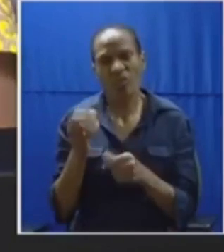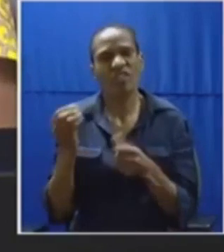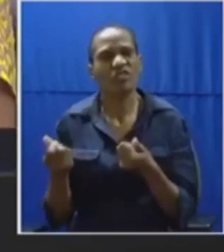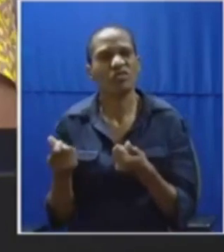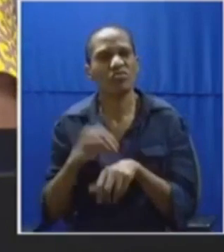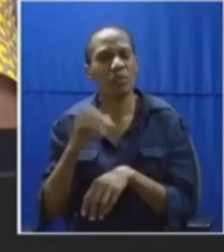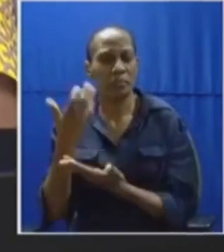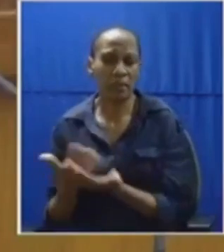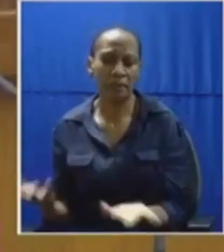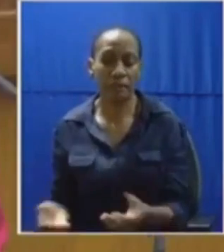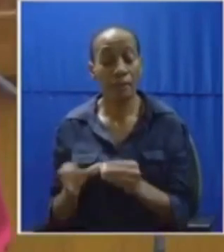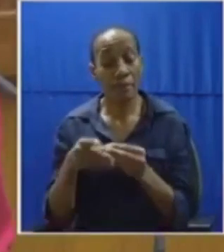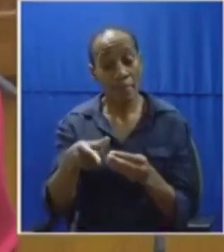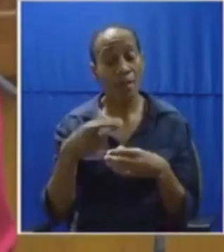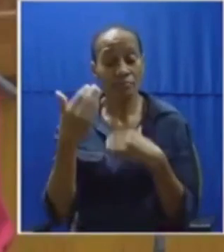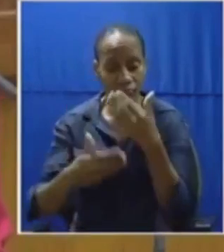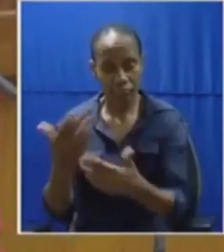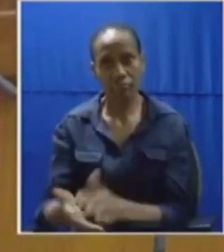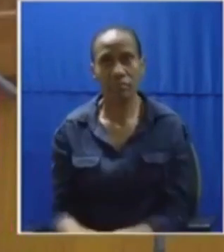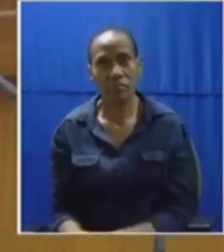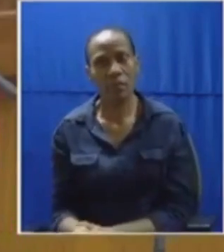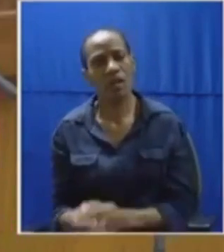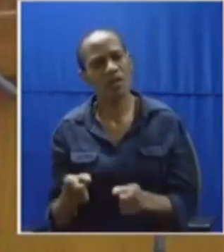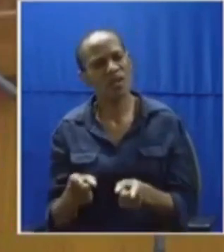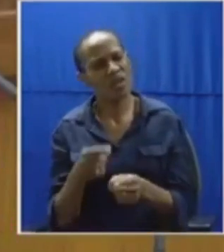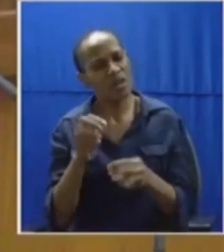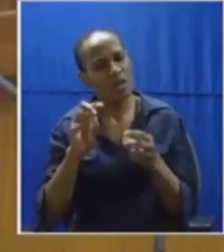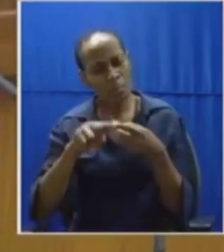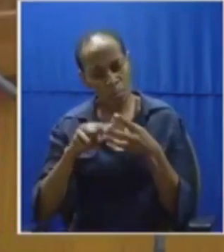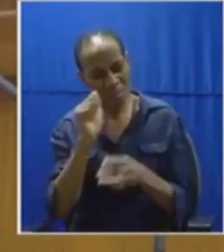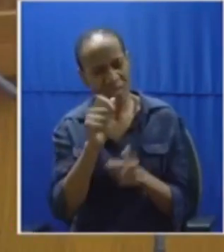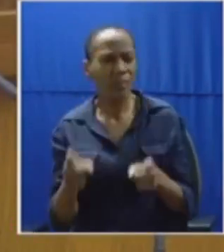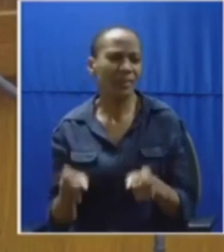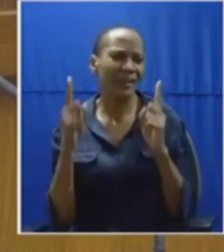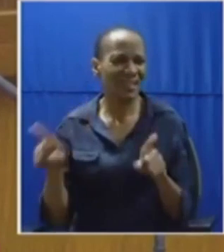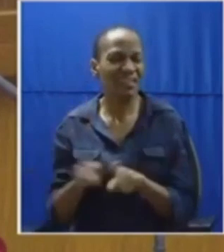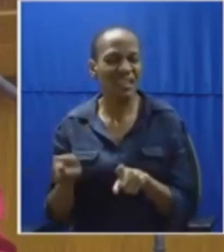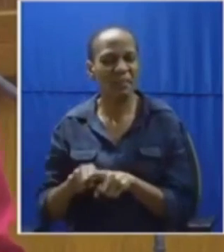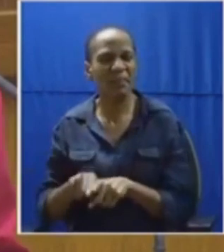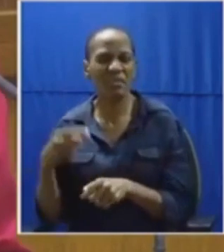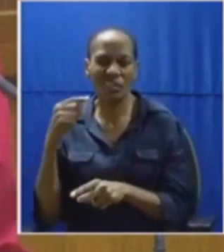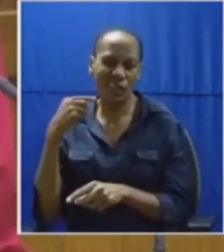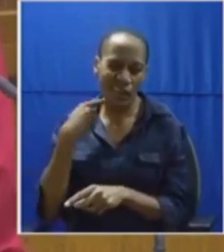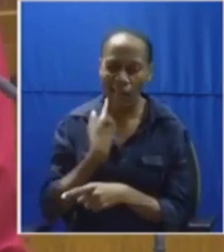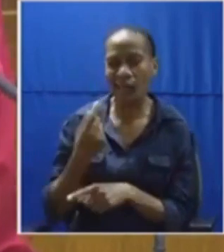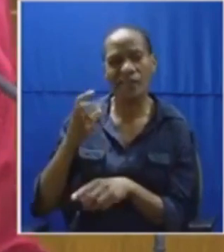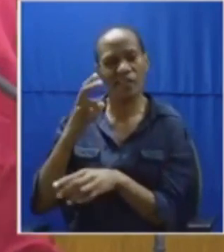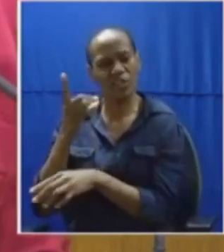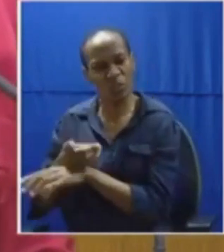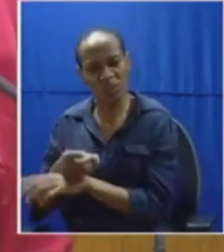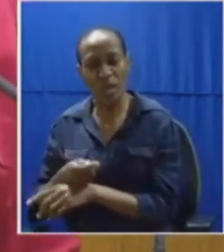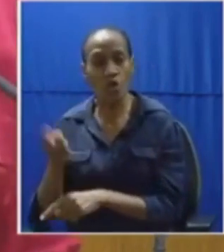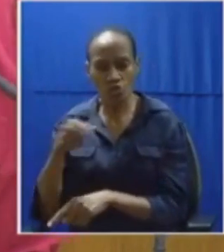Your wrong diagnosis is extremely dangerous and not different from fake doctors who give wrong medication to patients